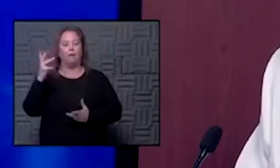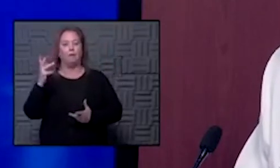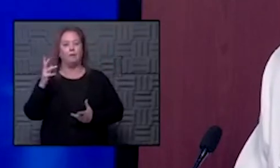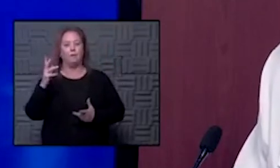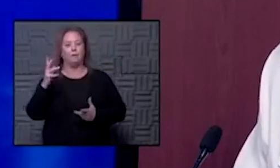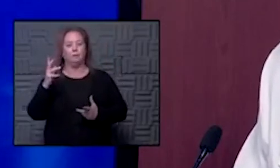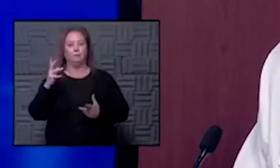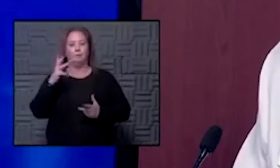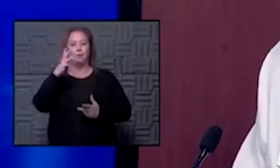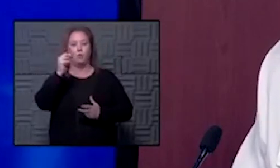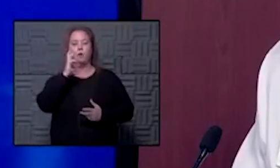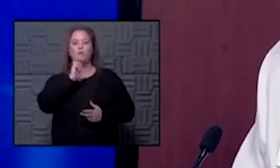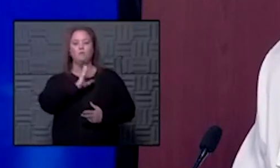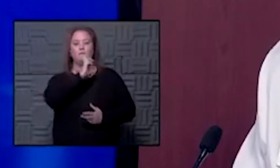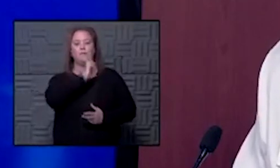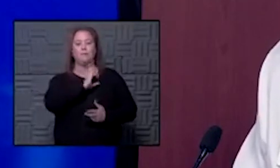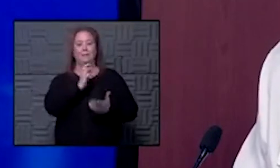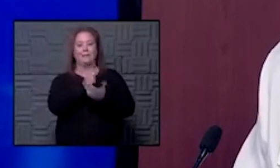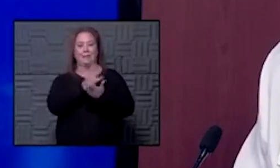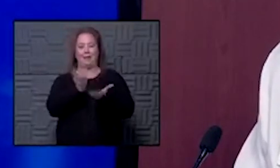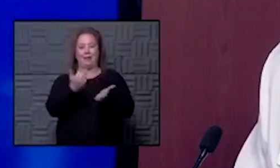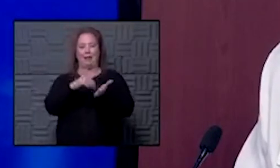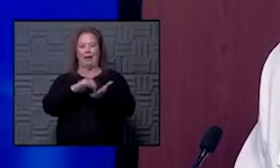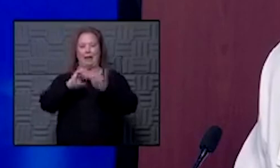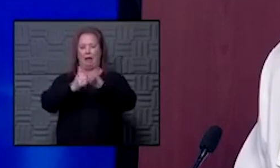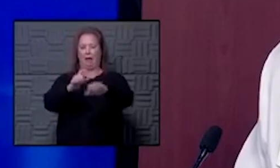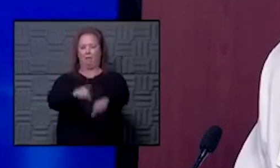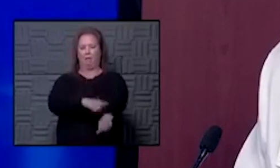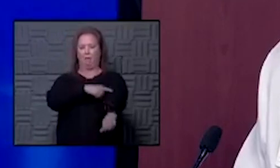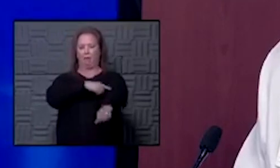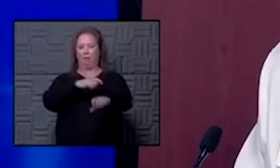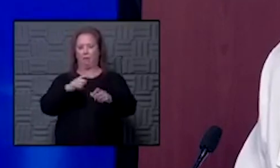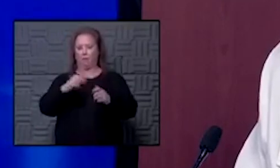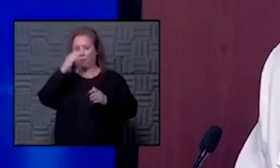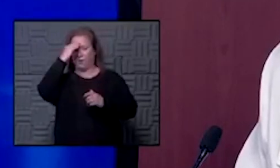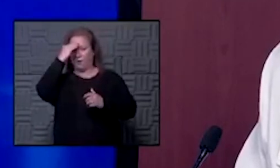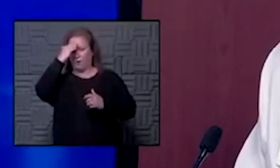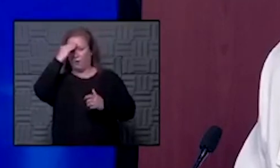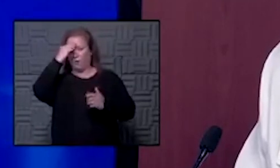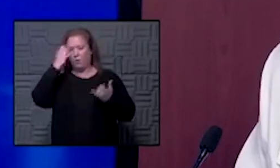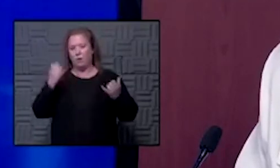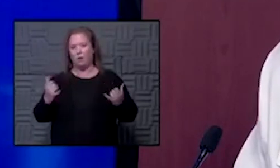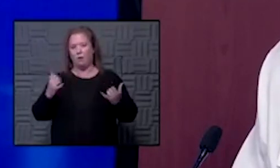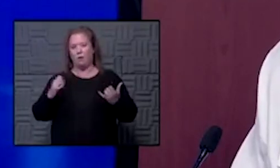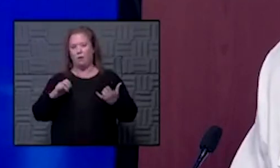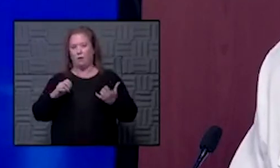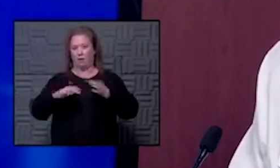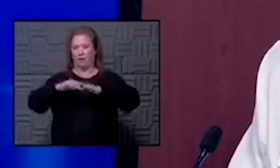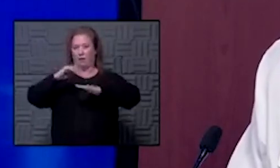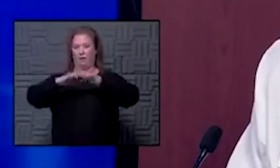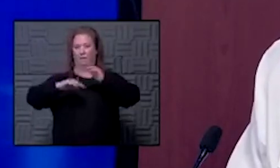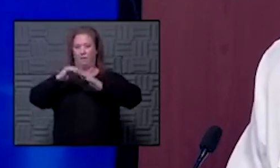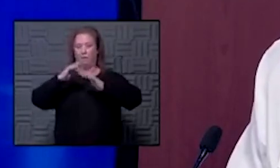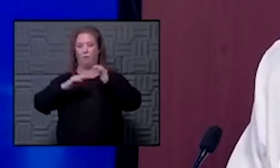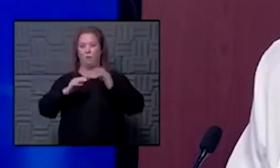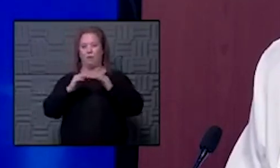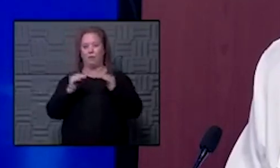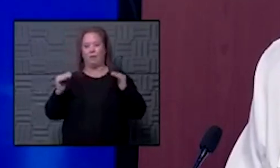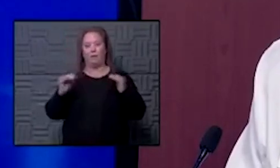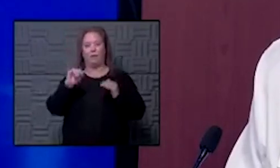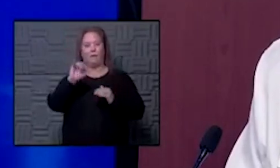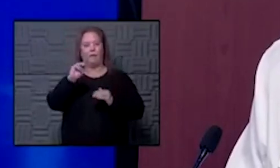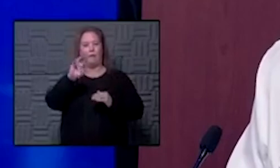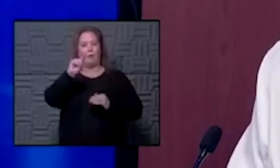you know going to restaurants and everything how long can they do we know at this point can they be comfortable with a certain level of